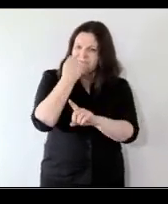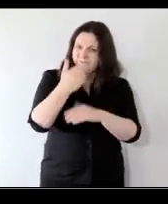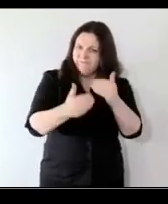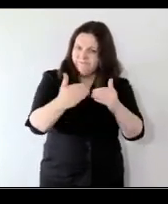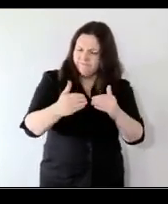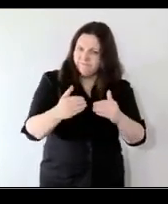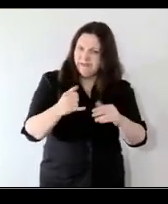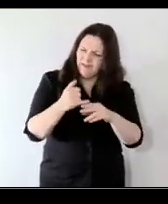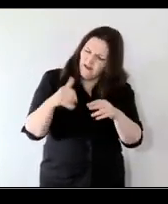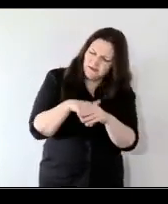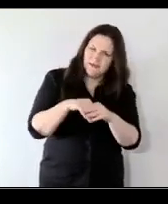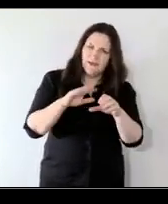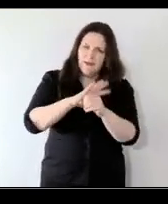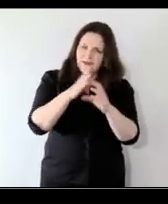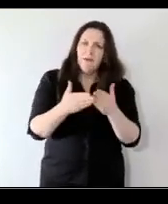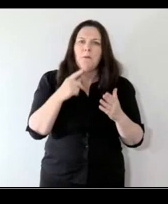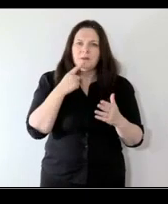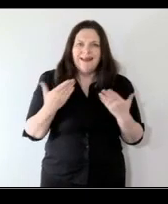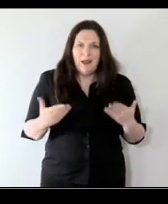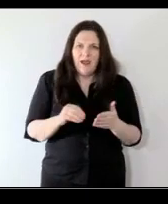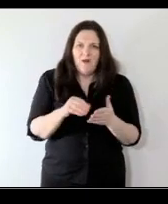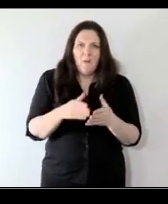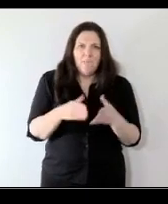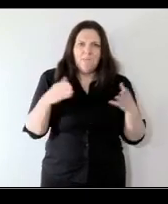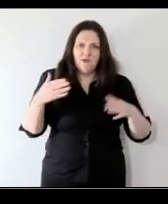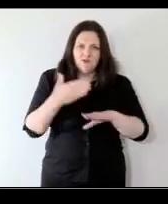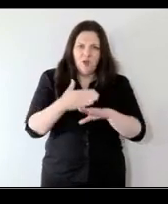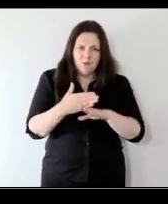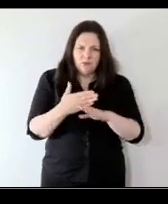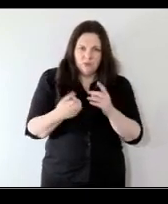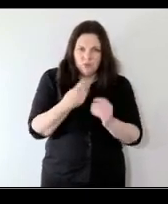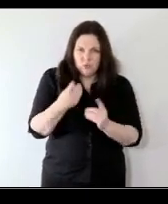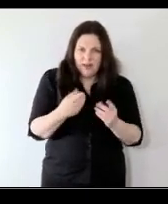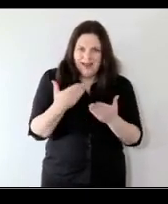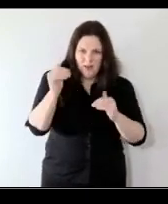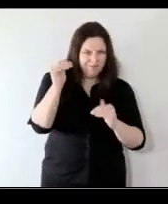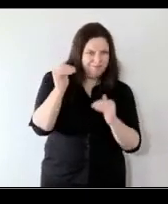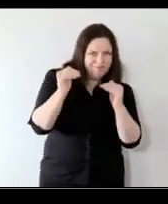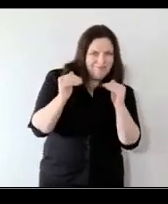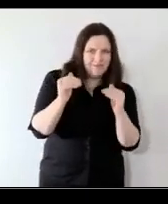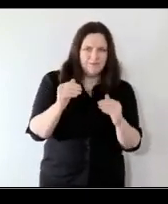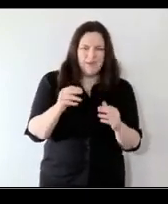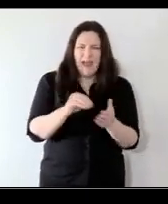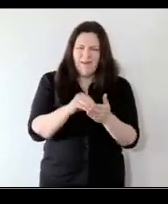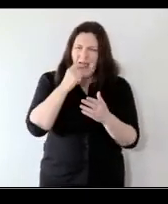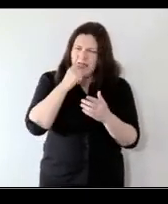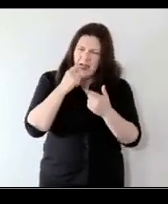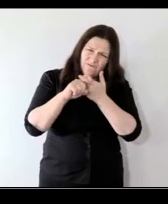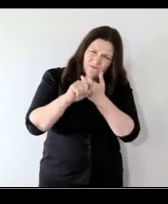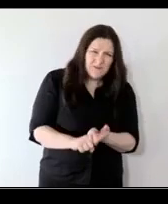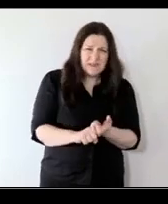but it leaves us with a bigger job to do to tackle those inequalities we had entrenched